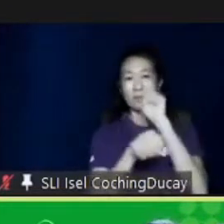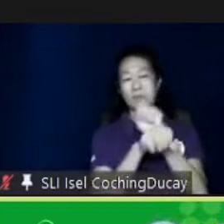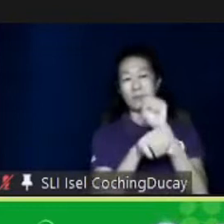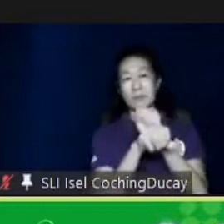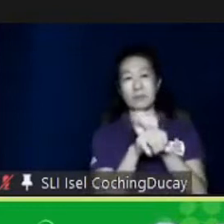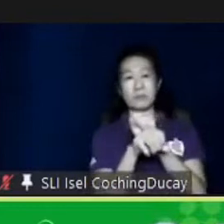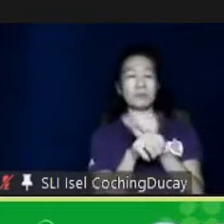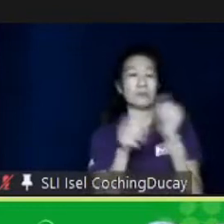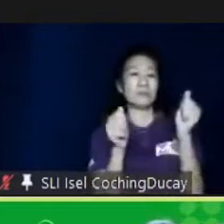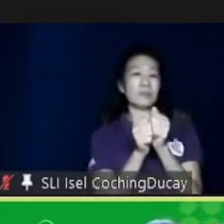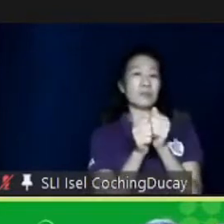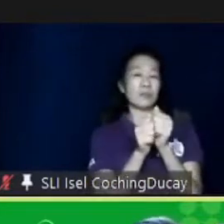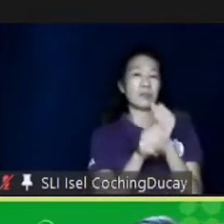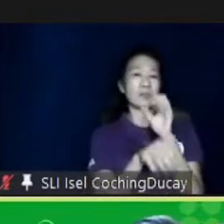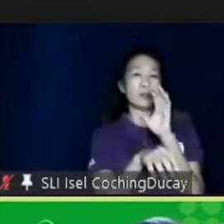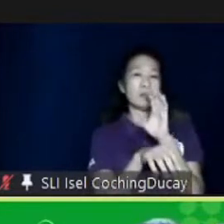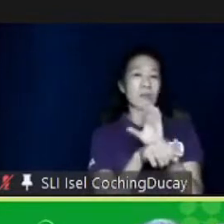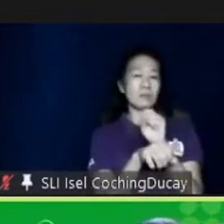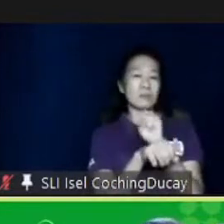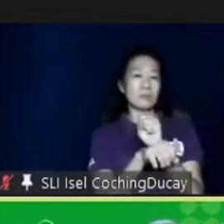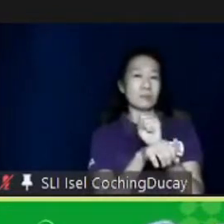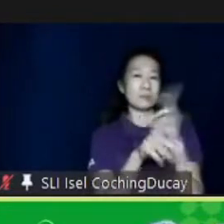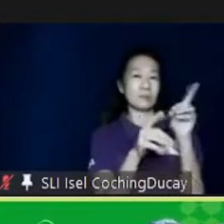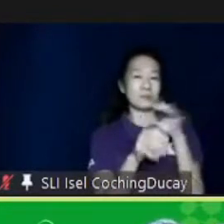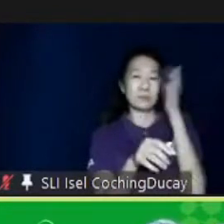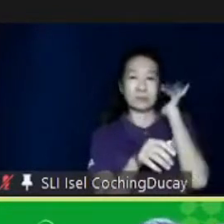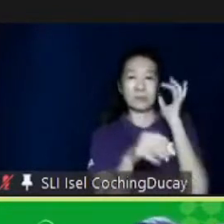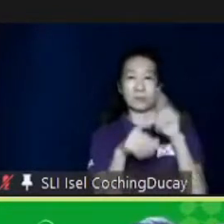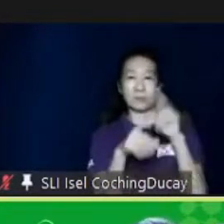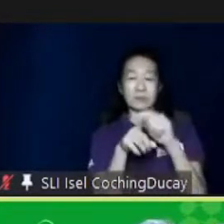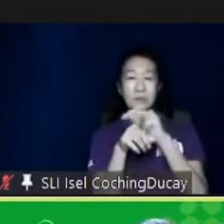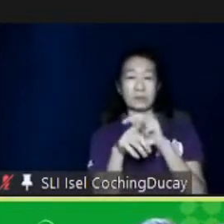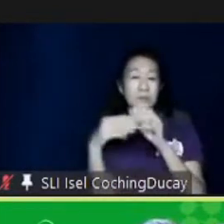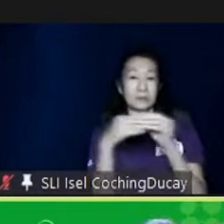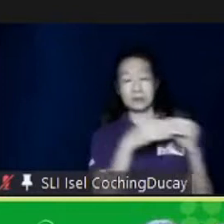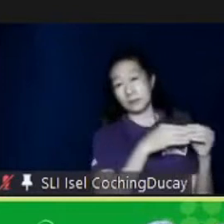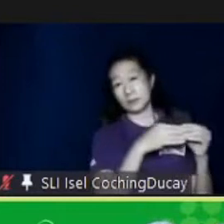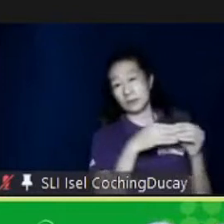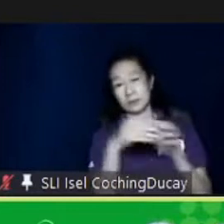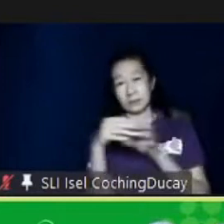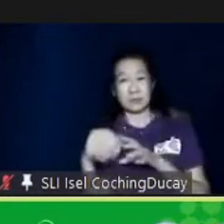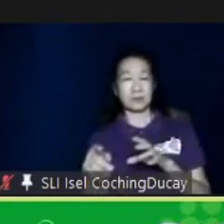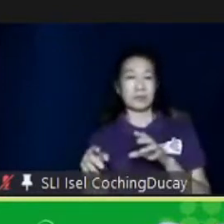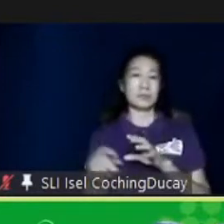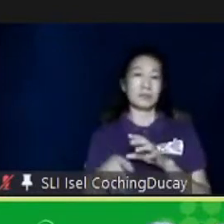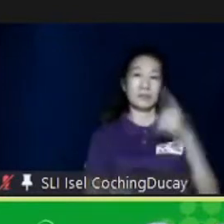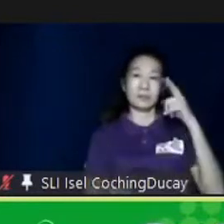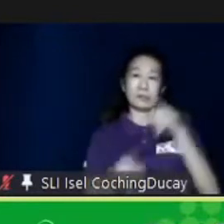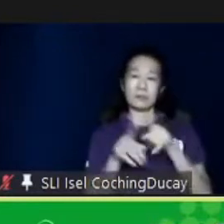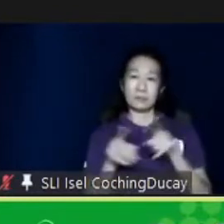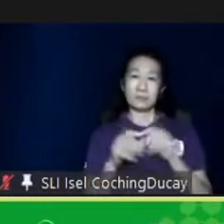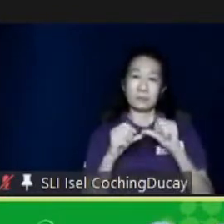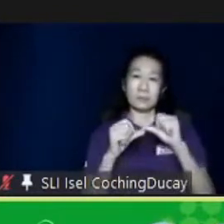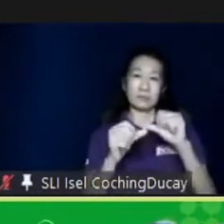the side of the workplace, we also do sensitivity trainings, continuous guidance of the supervisors, as well as continuous